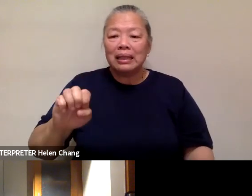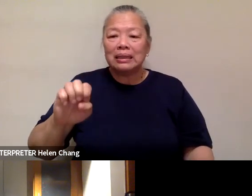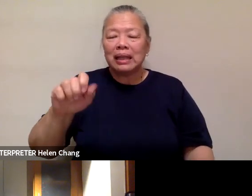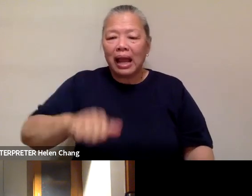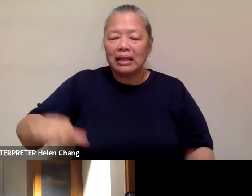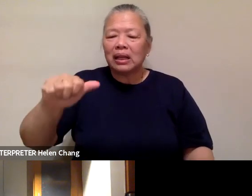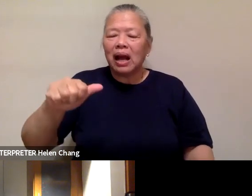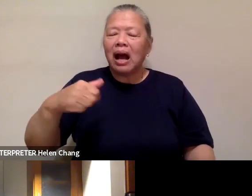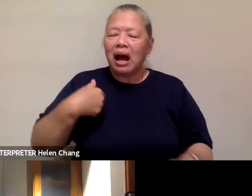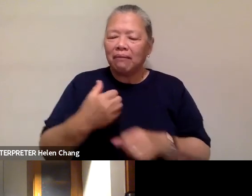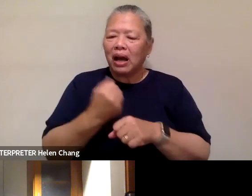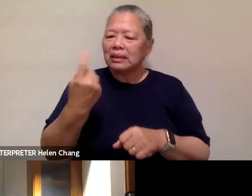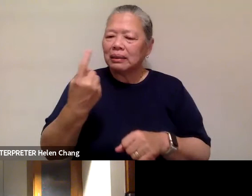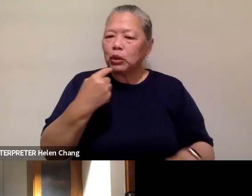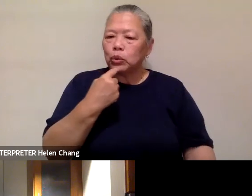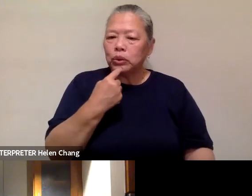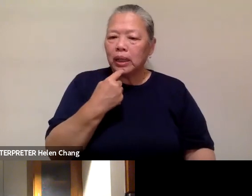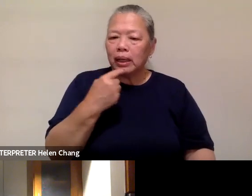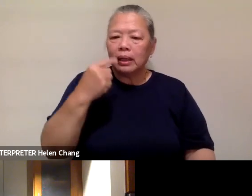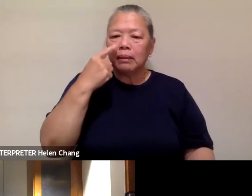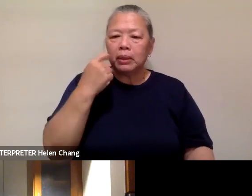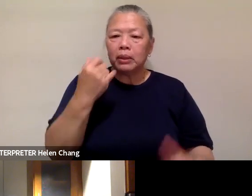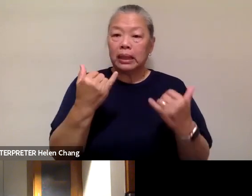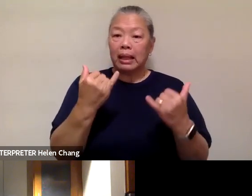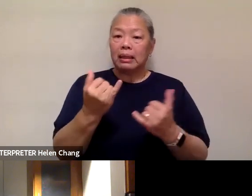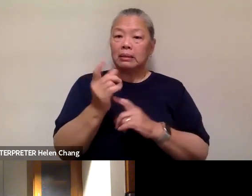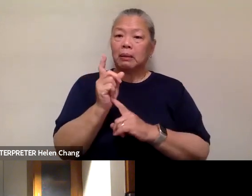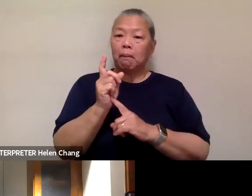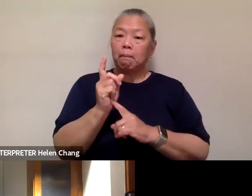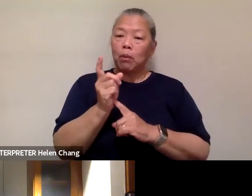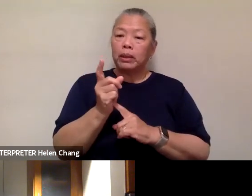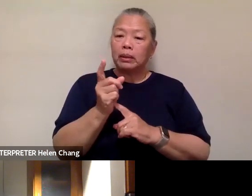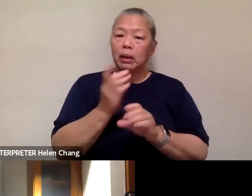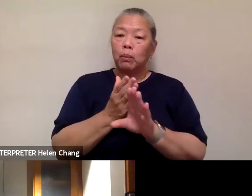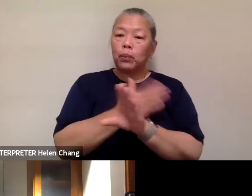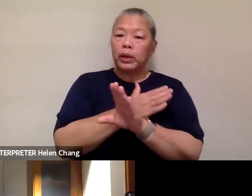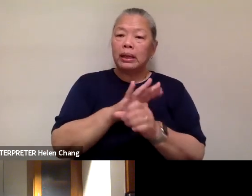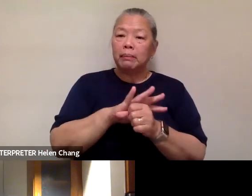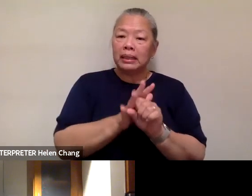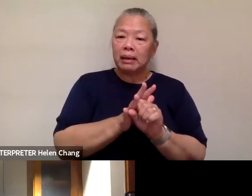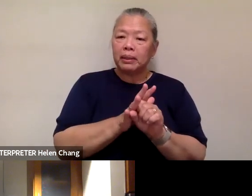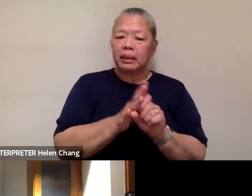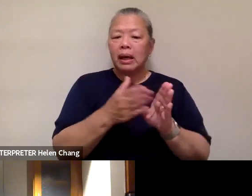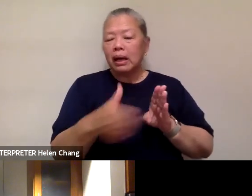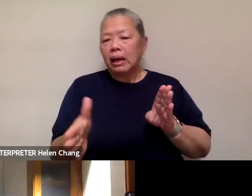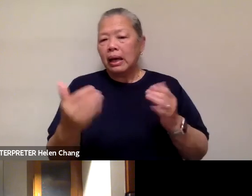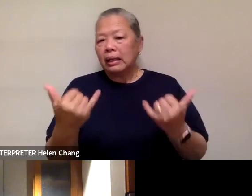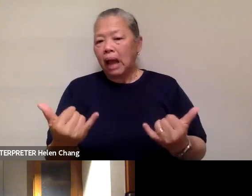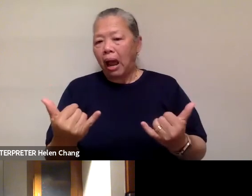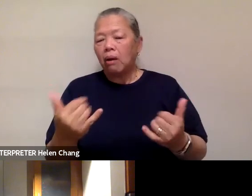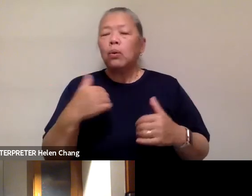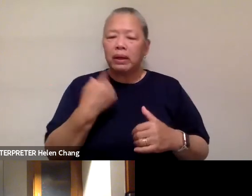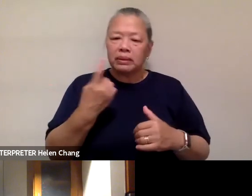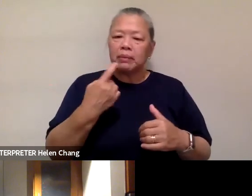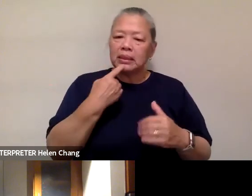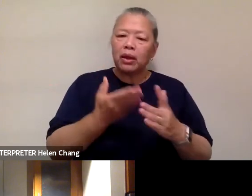to say, uh, because at this moment, uh, pre pandemic, and now we do have something to say through